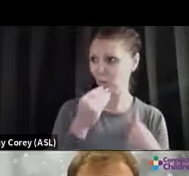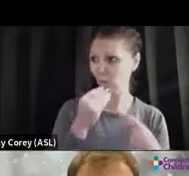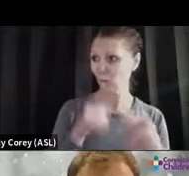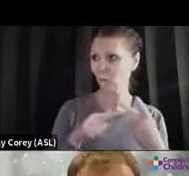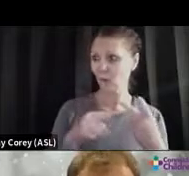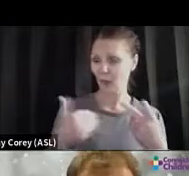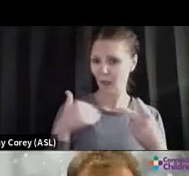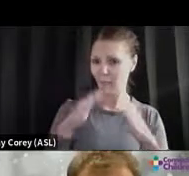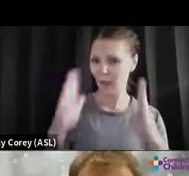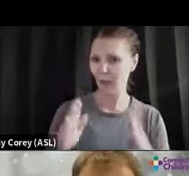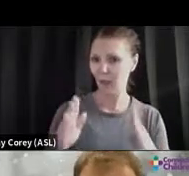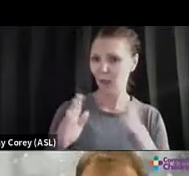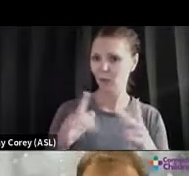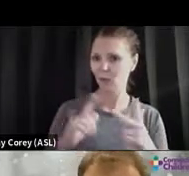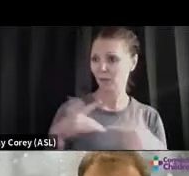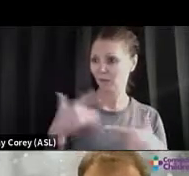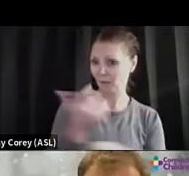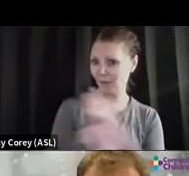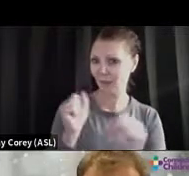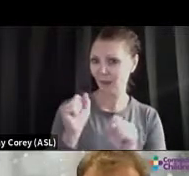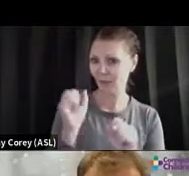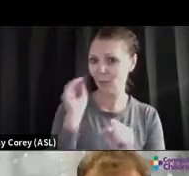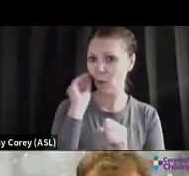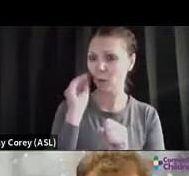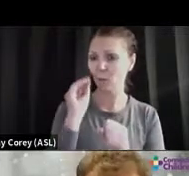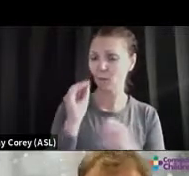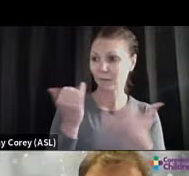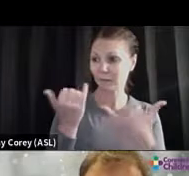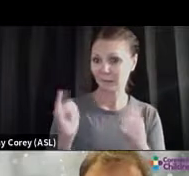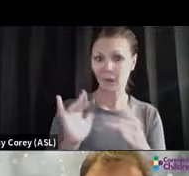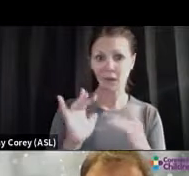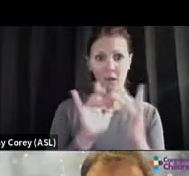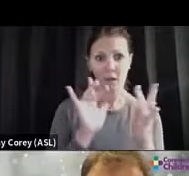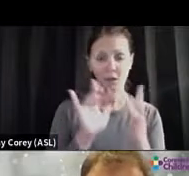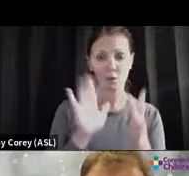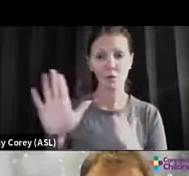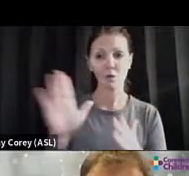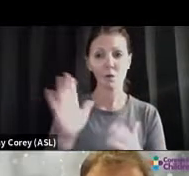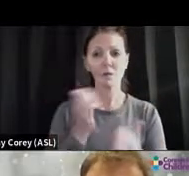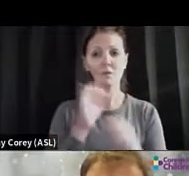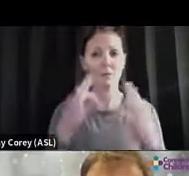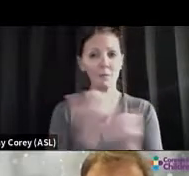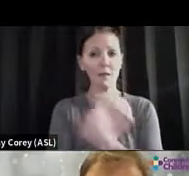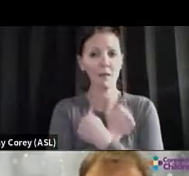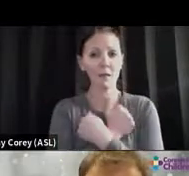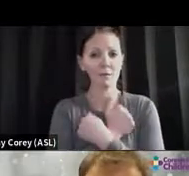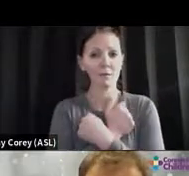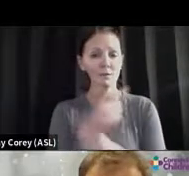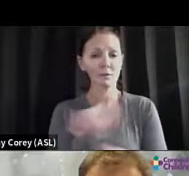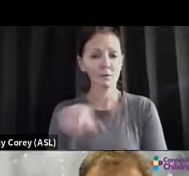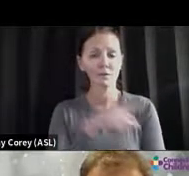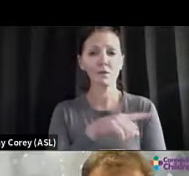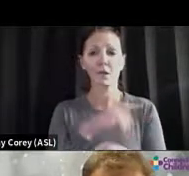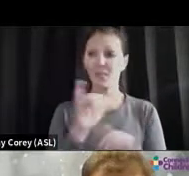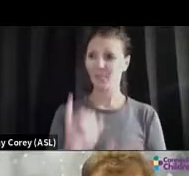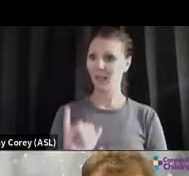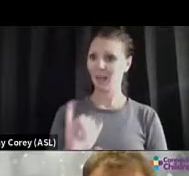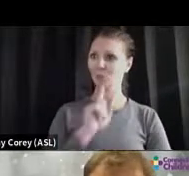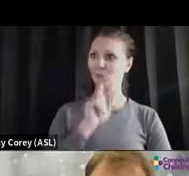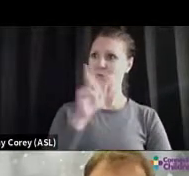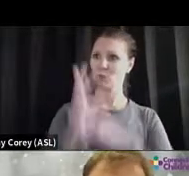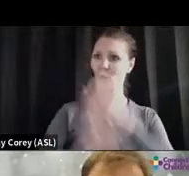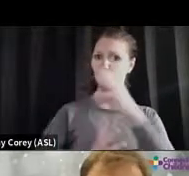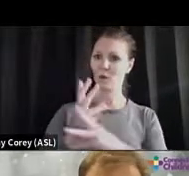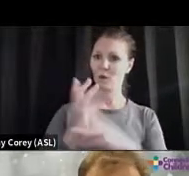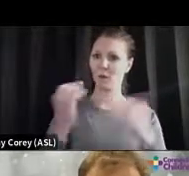Do people feel safe at home? Are we still connected with loved ones? And that's a reality. Now, the good news is that we're